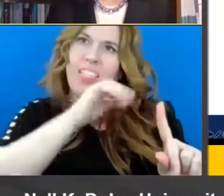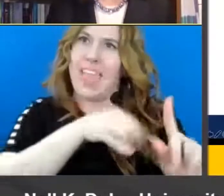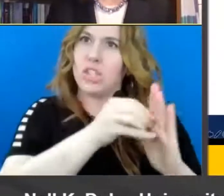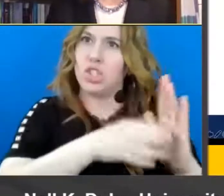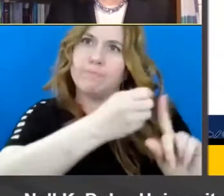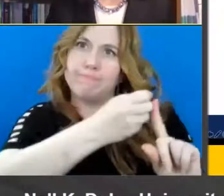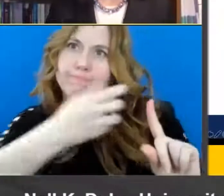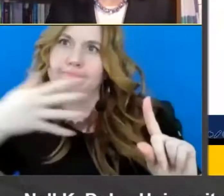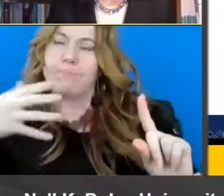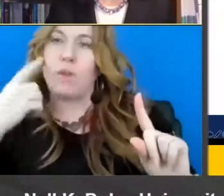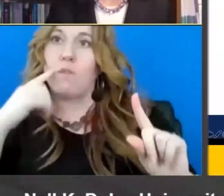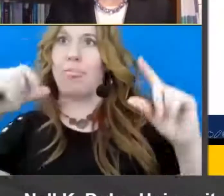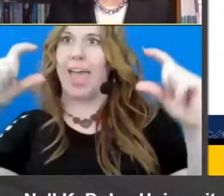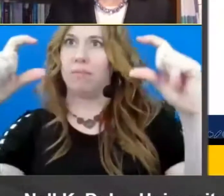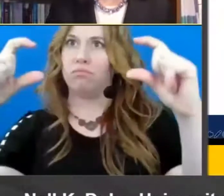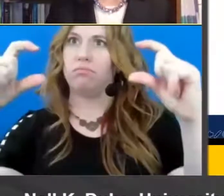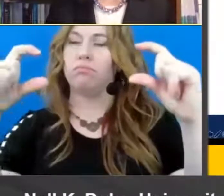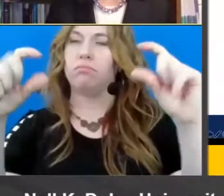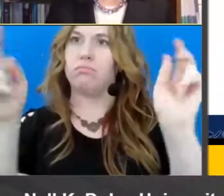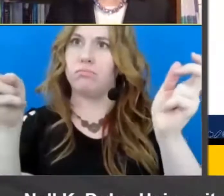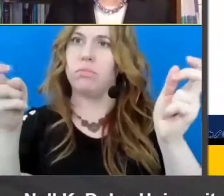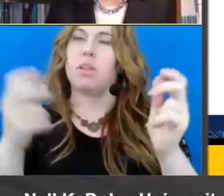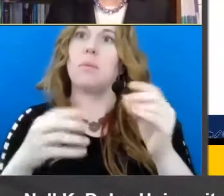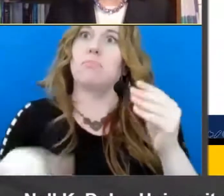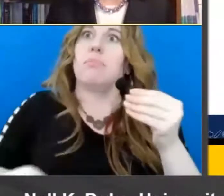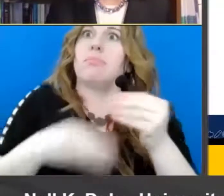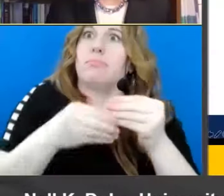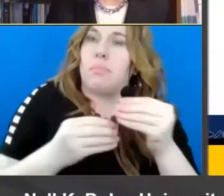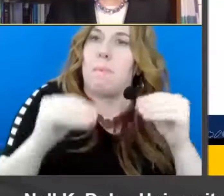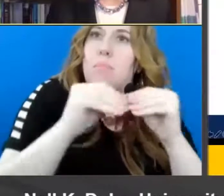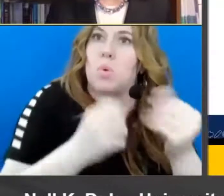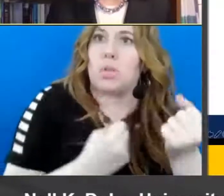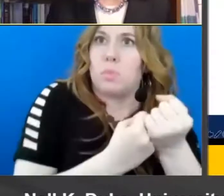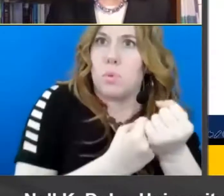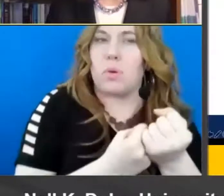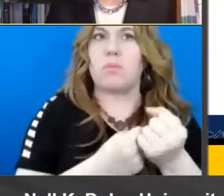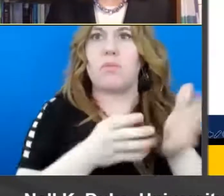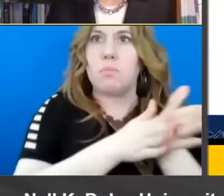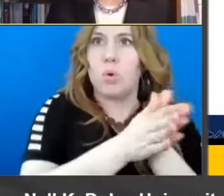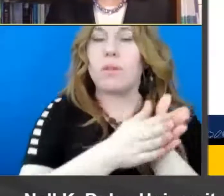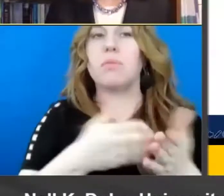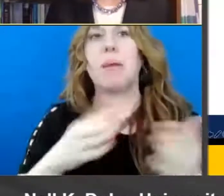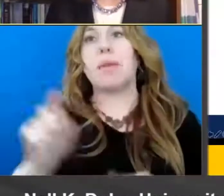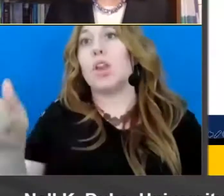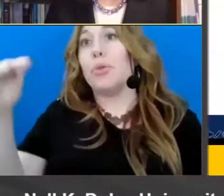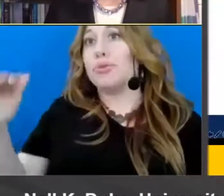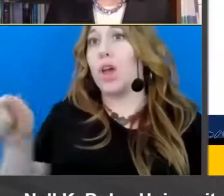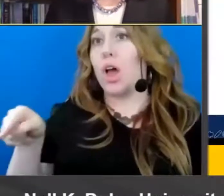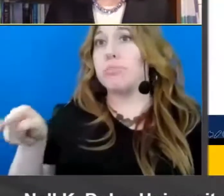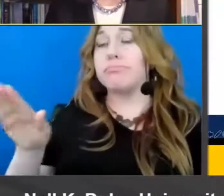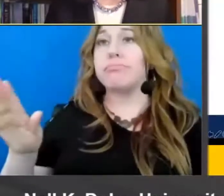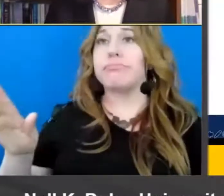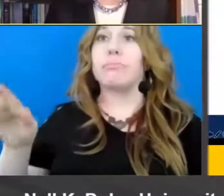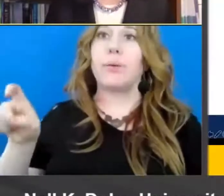they need extra support in the area of motivating literacy if we have another child where what's needed is maybe